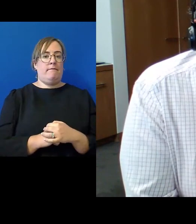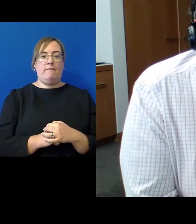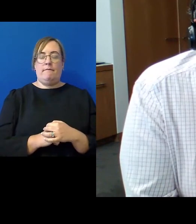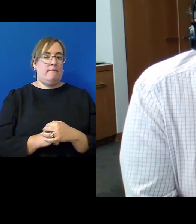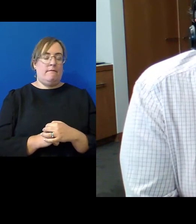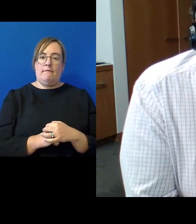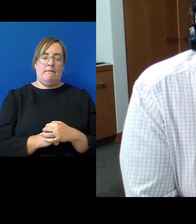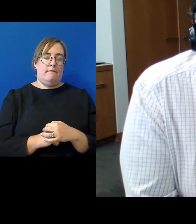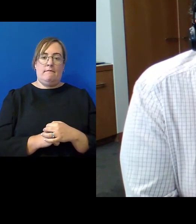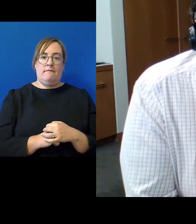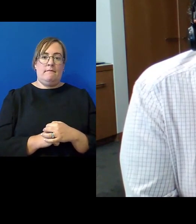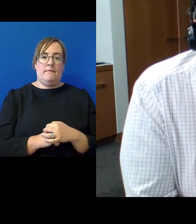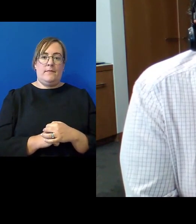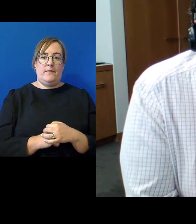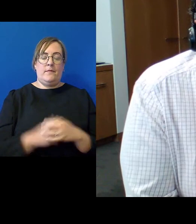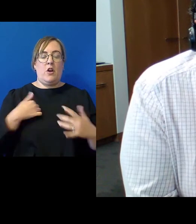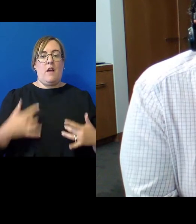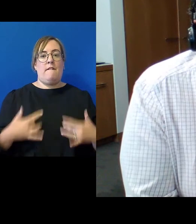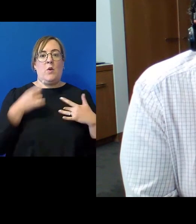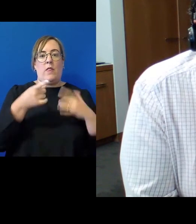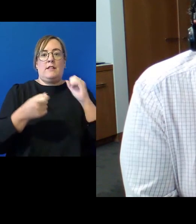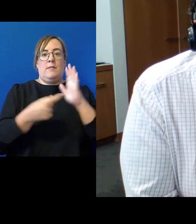and that's an important shift